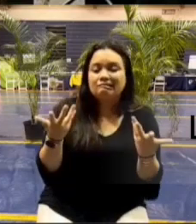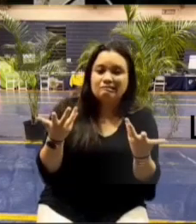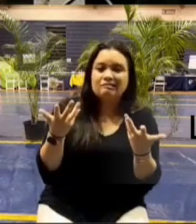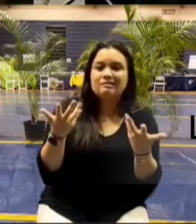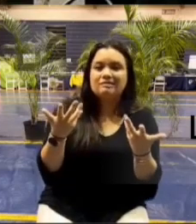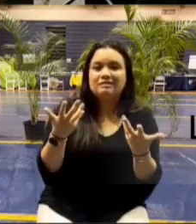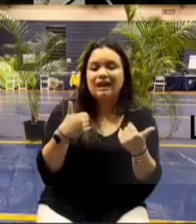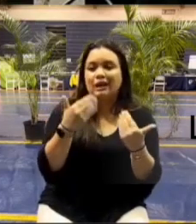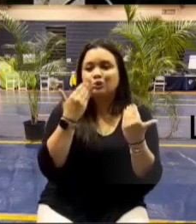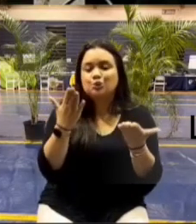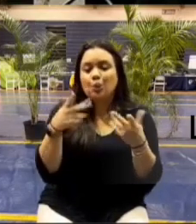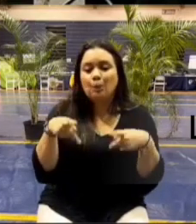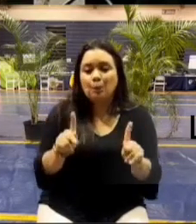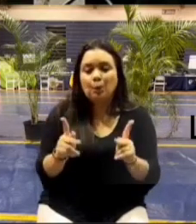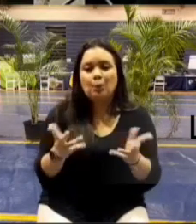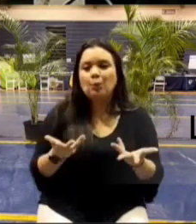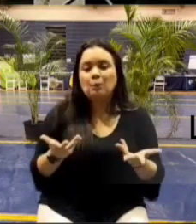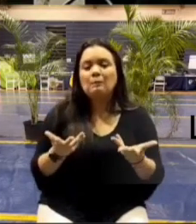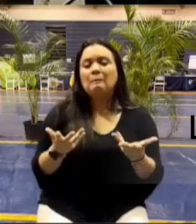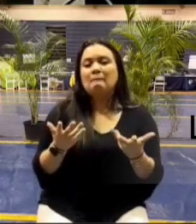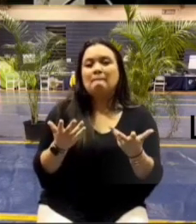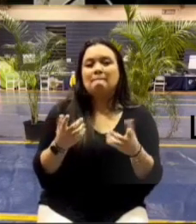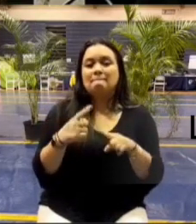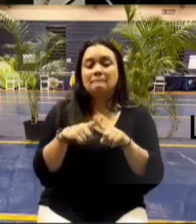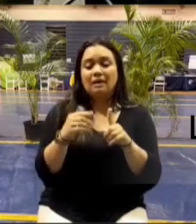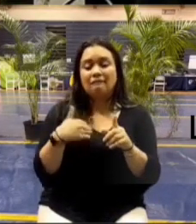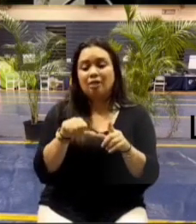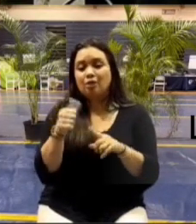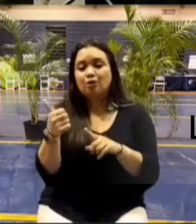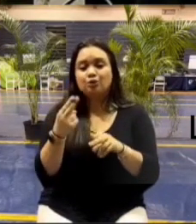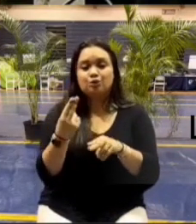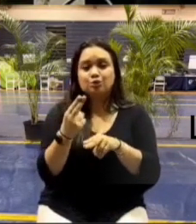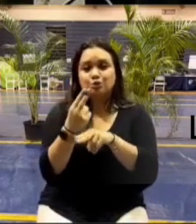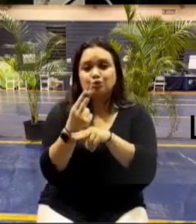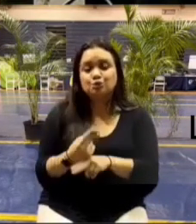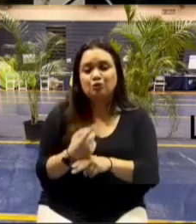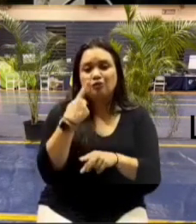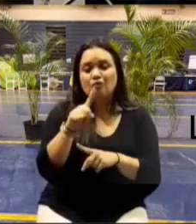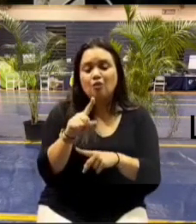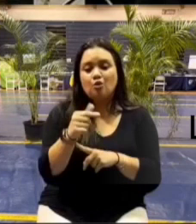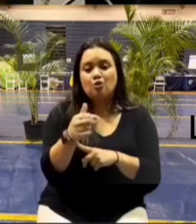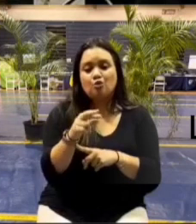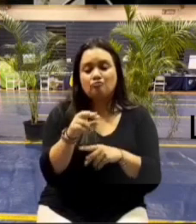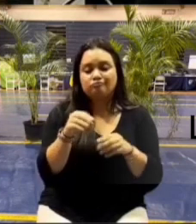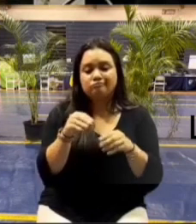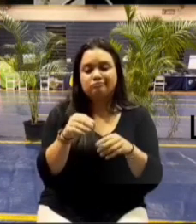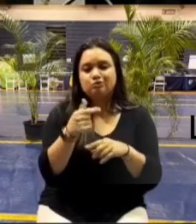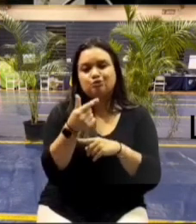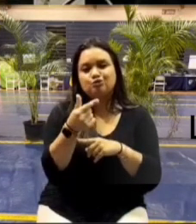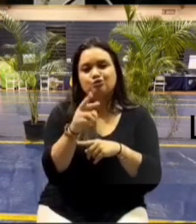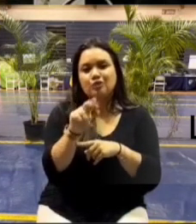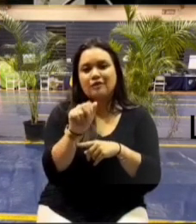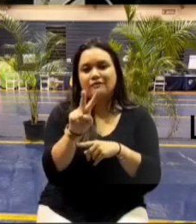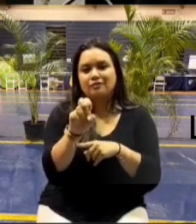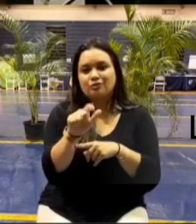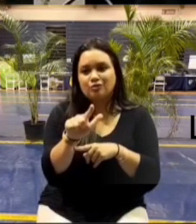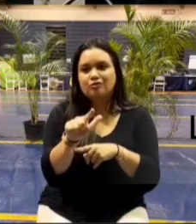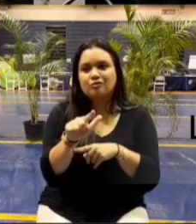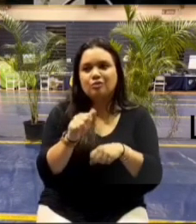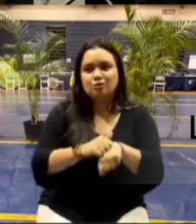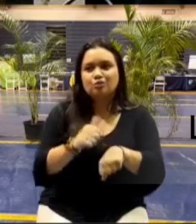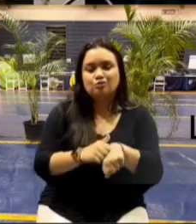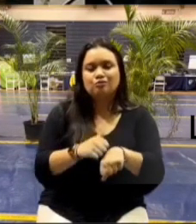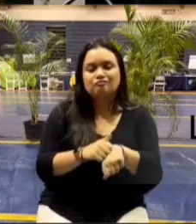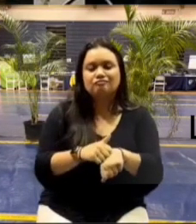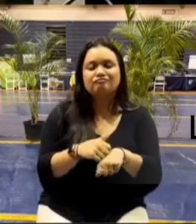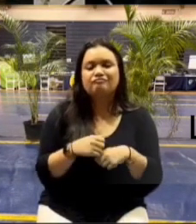i don't know what the permitting is but i mean there's there's there's other uses for for this gravel um that and again it